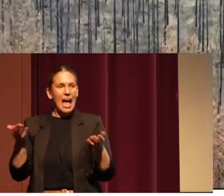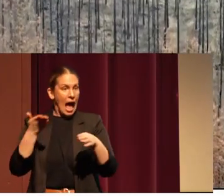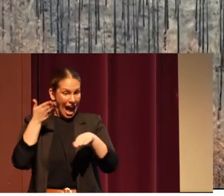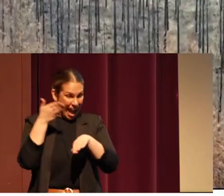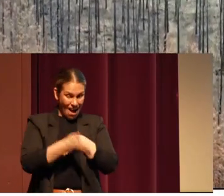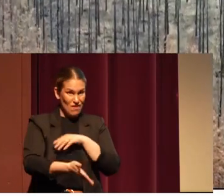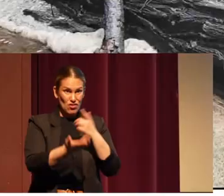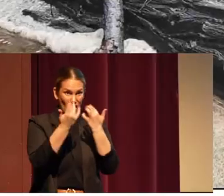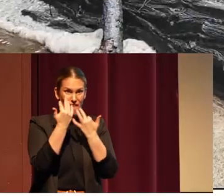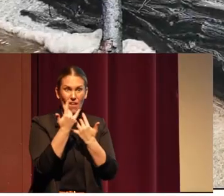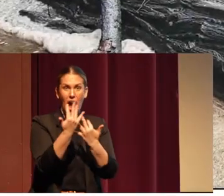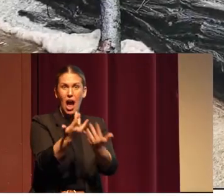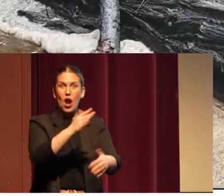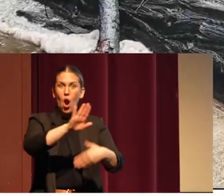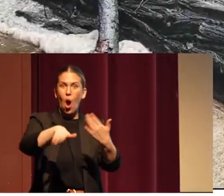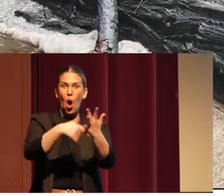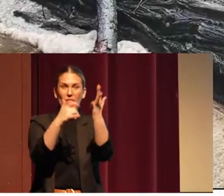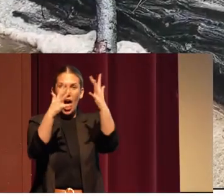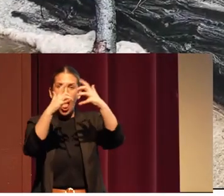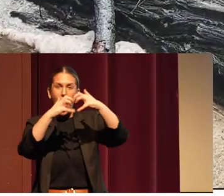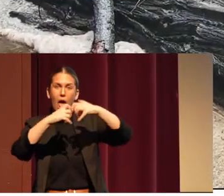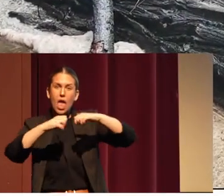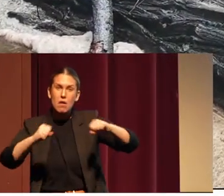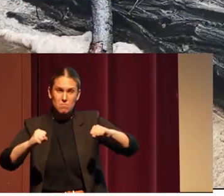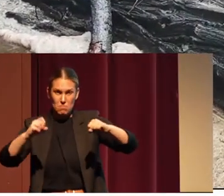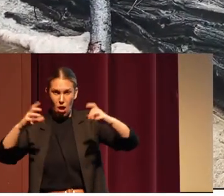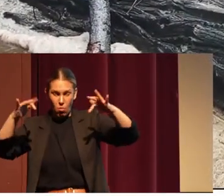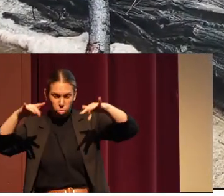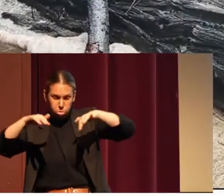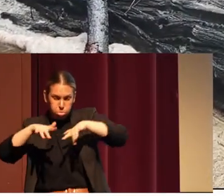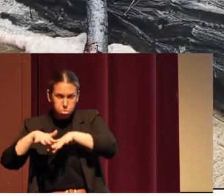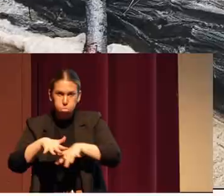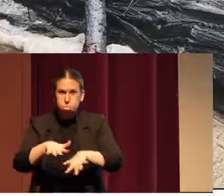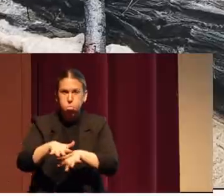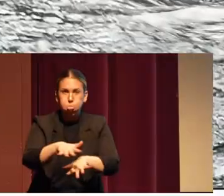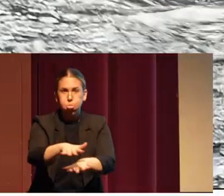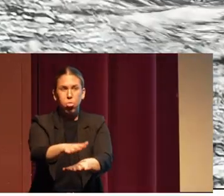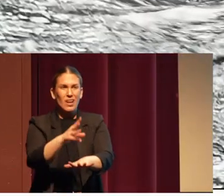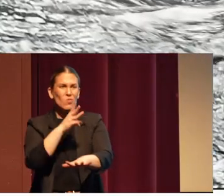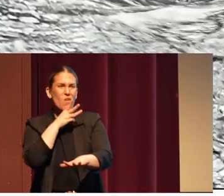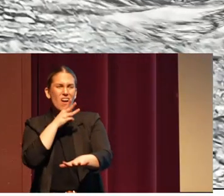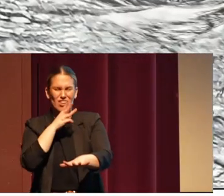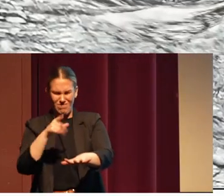erosion and all the sediment in the water, I'm how good the fishing is to be.